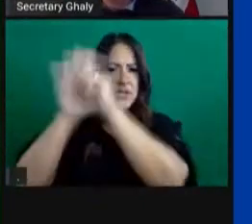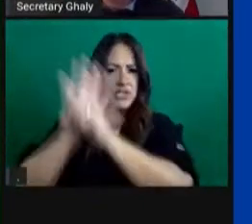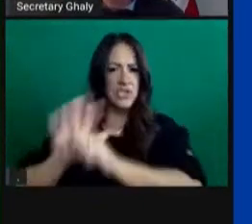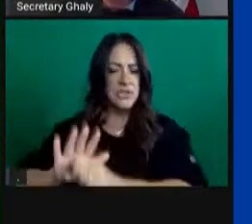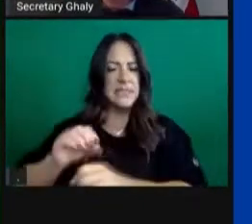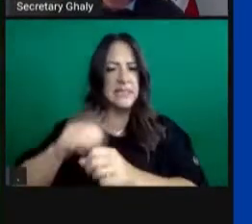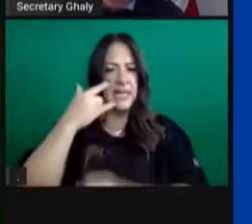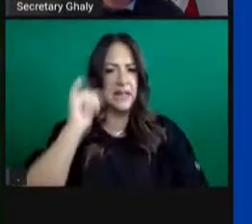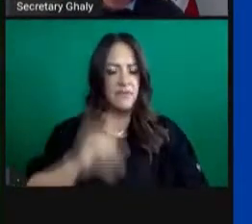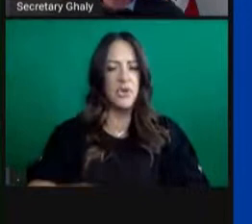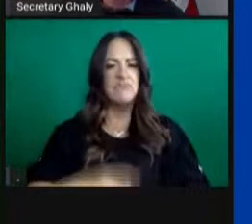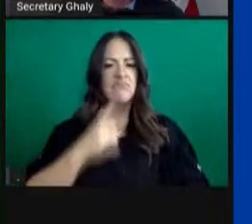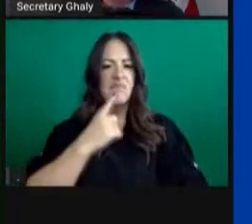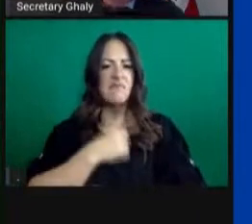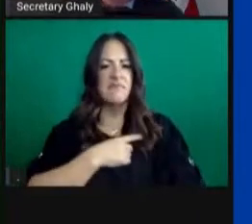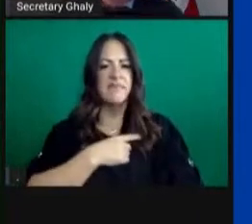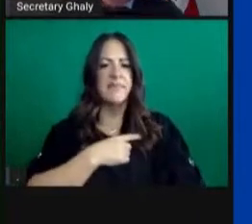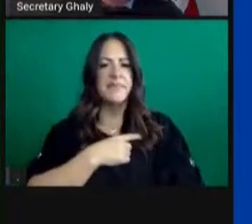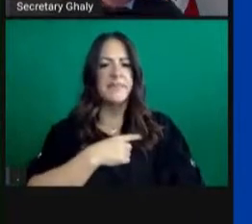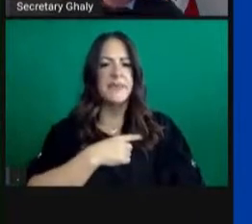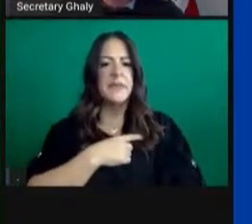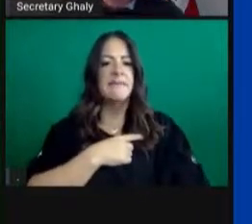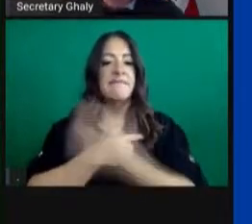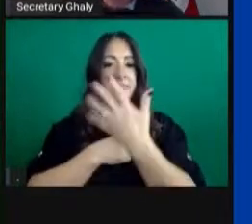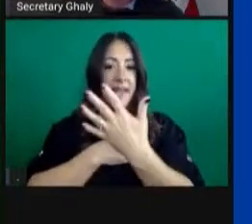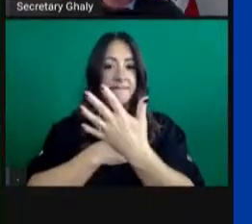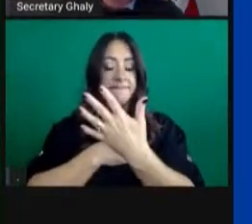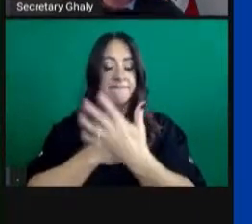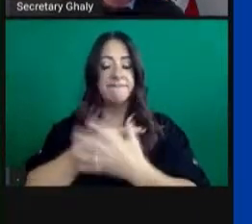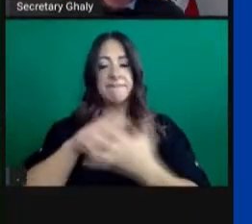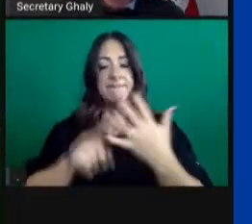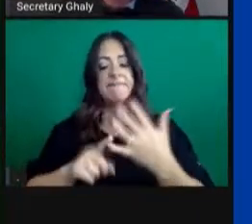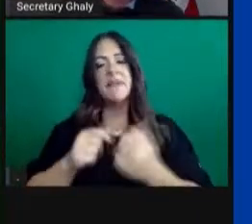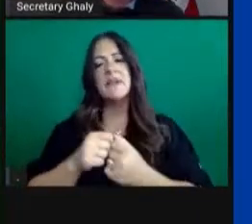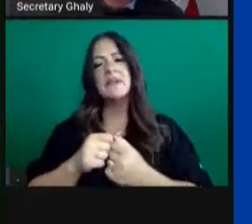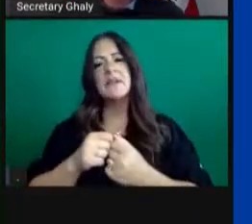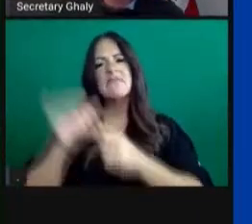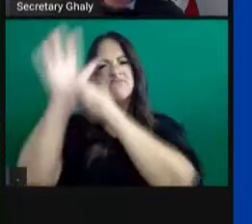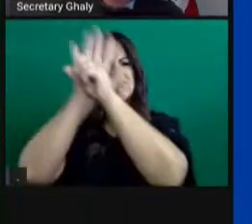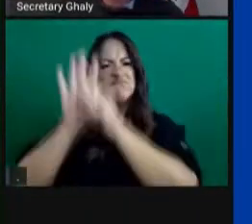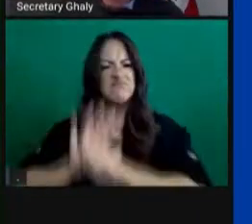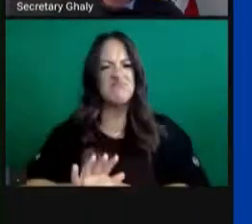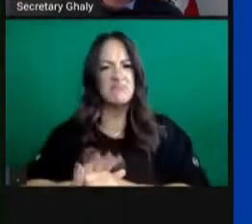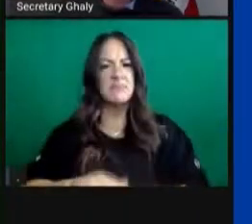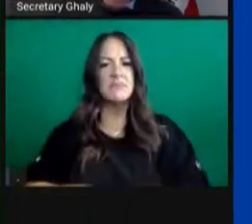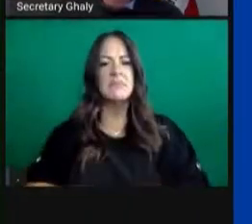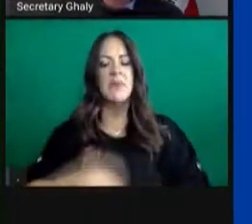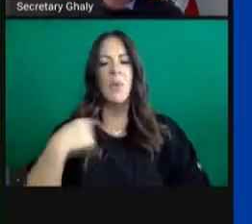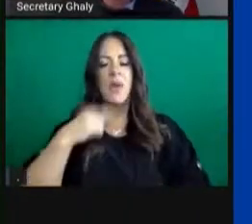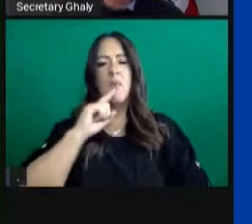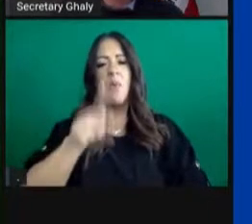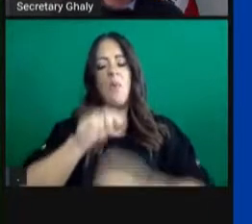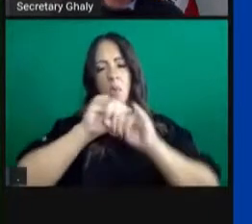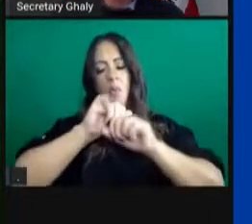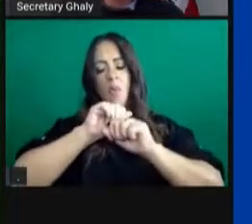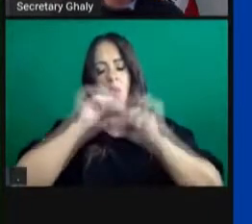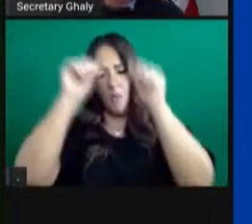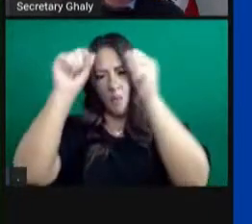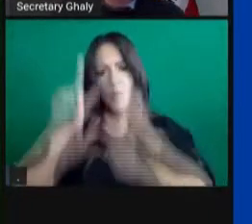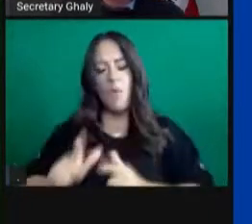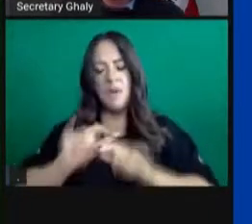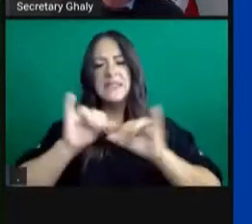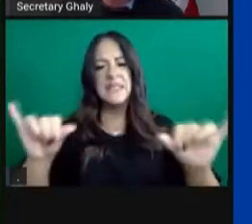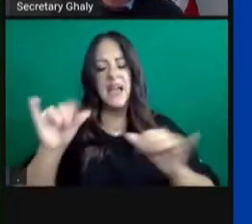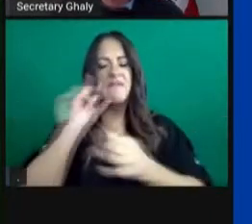now been in some counties have been under the regional stay at home order for the minimum three weeks that were required under the